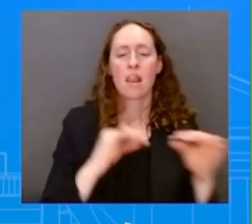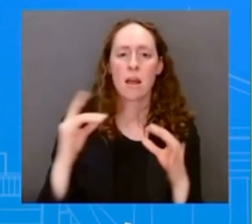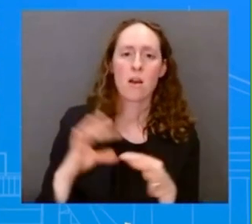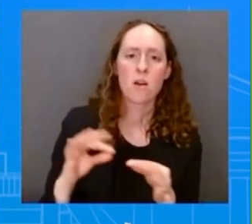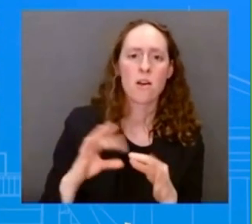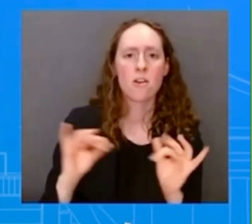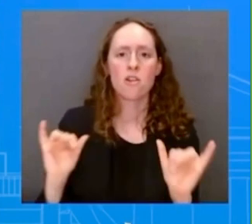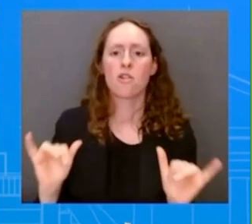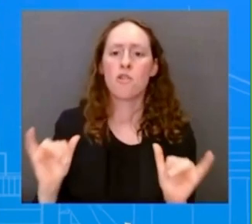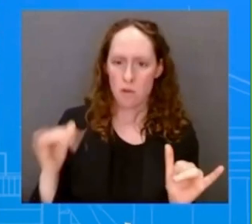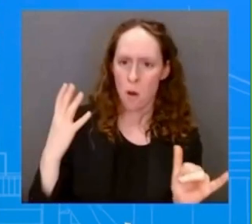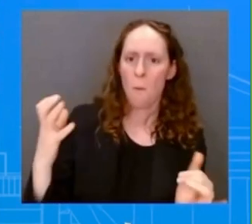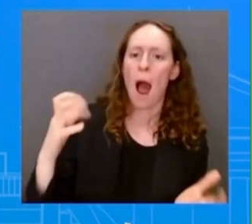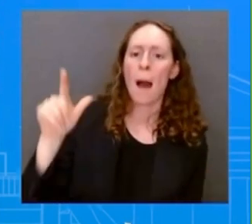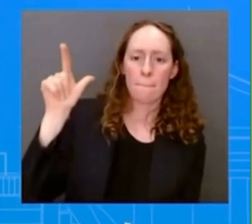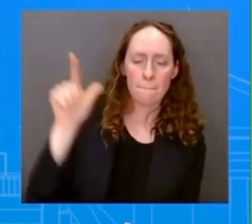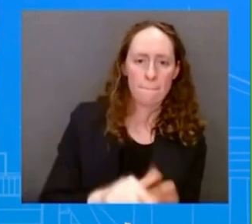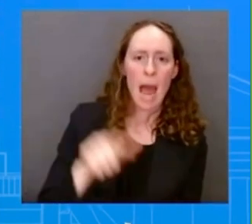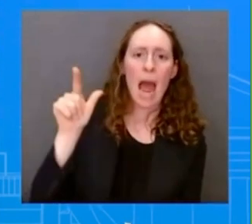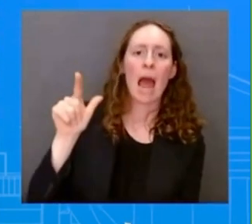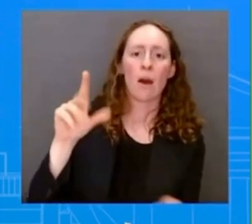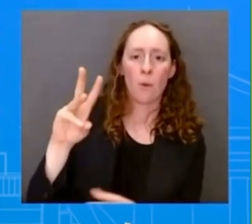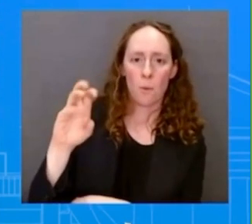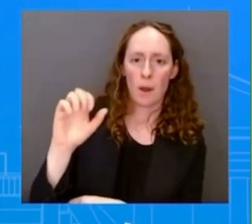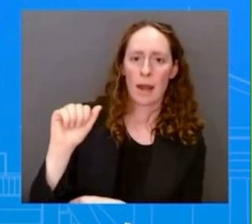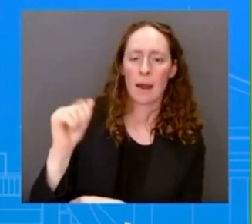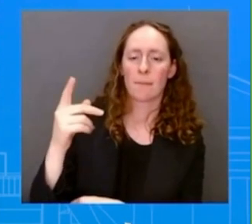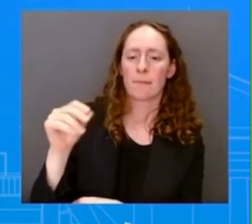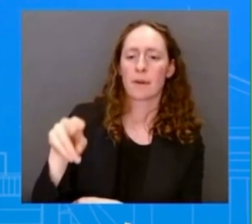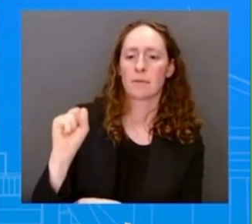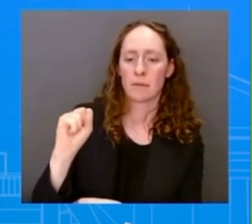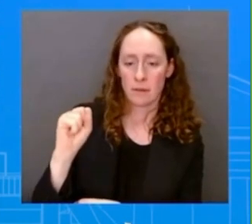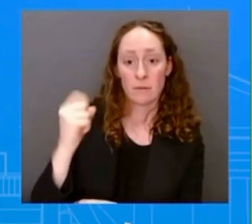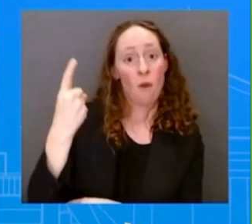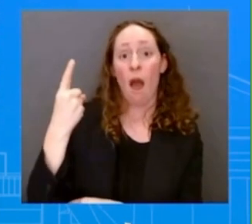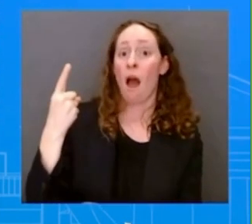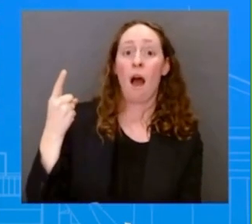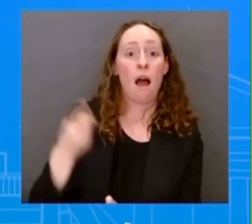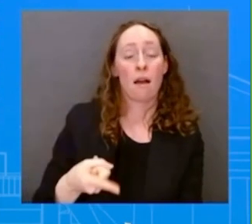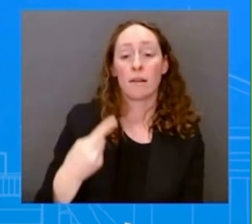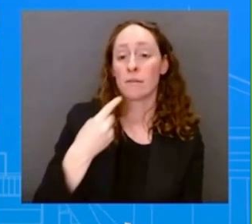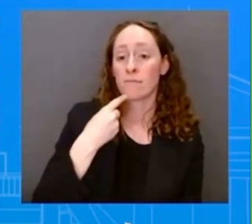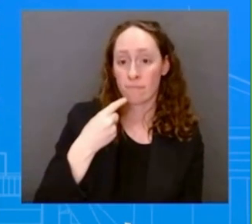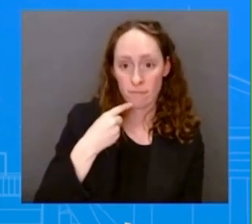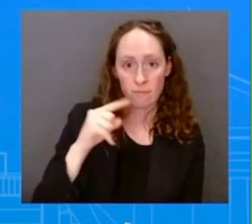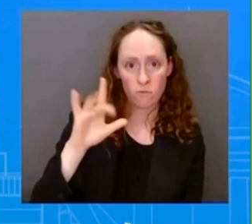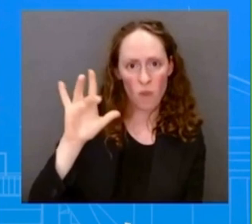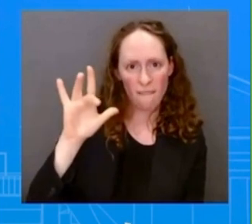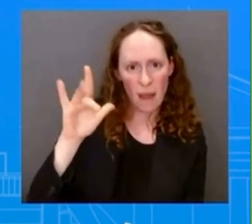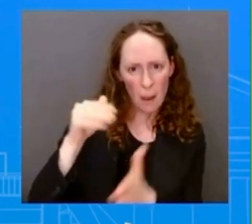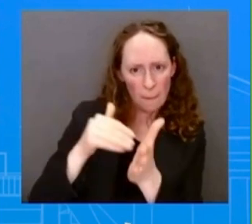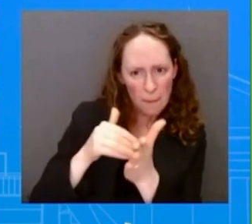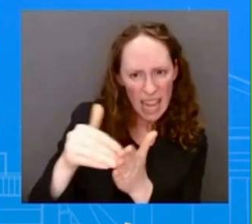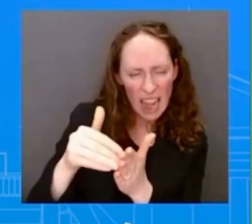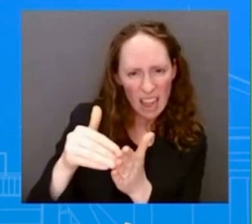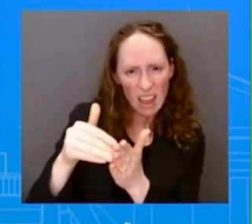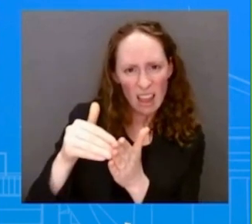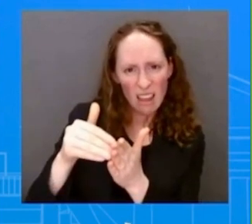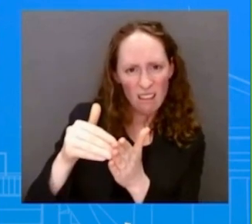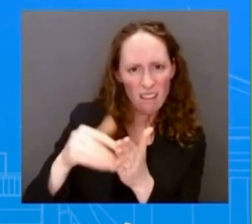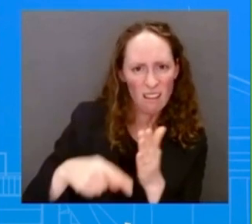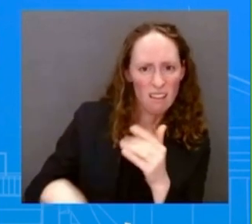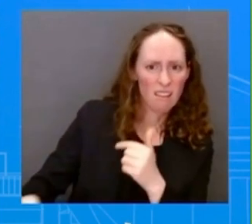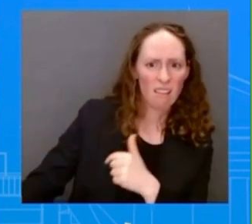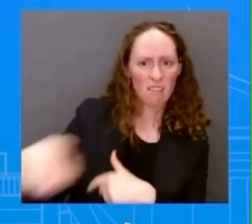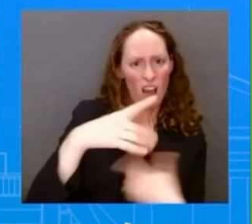One of the things they're saying is that, uh, there are 25 million of these devices out there in circulation in the homes of millions of Americans and therefore you can't ban